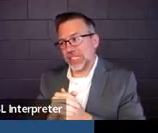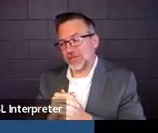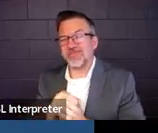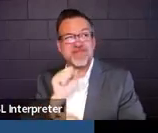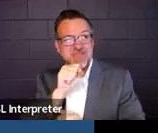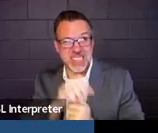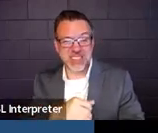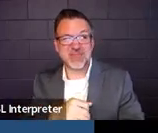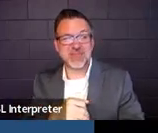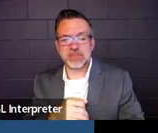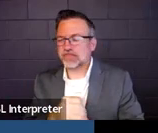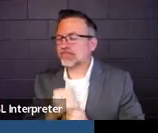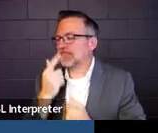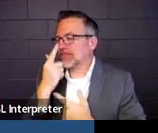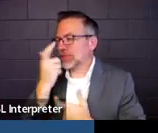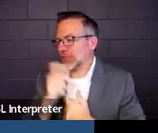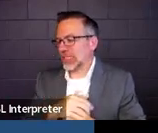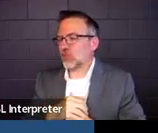Interesting.